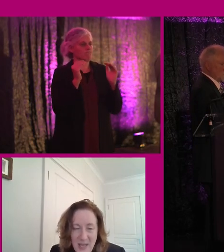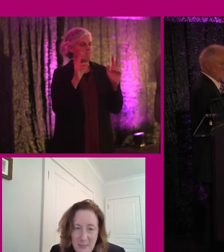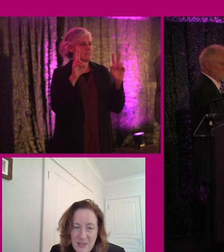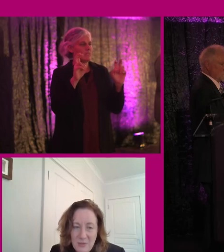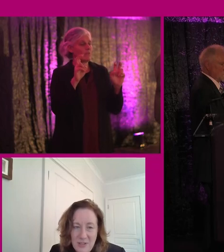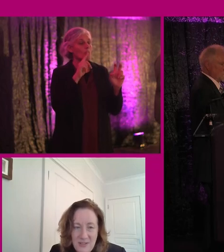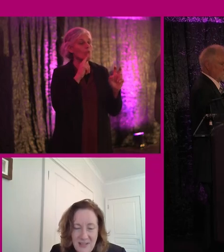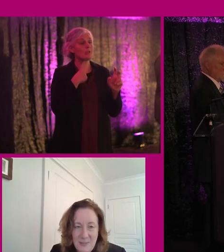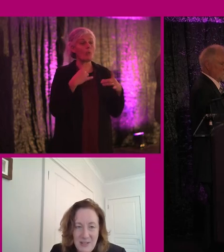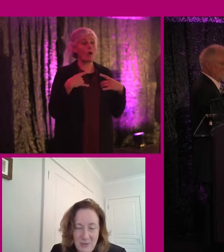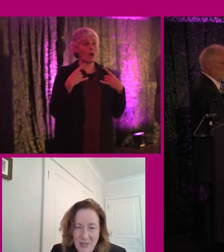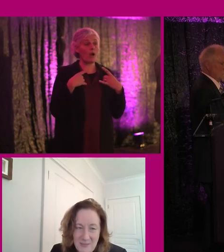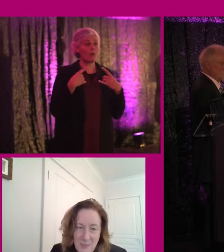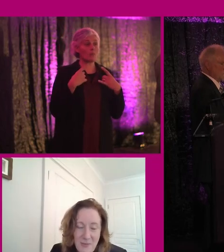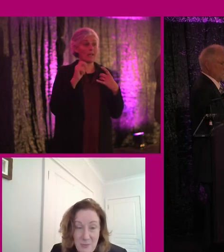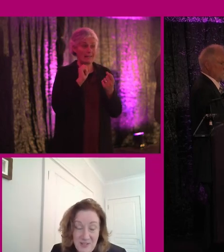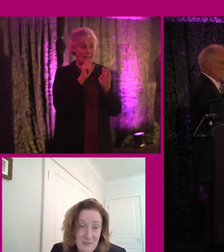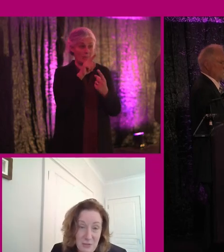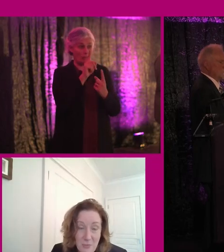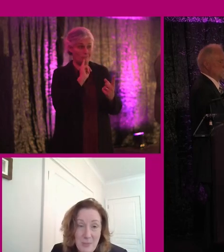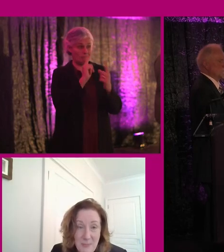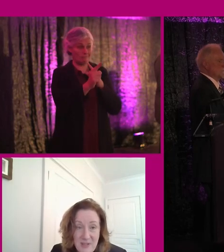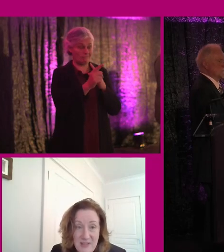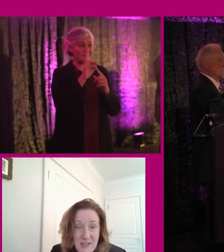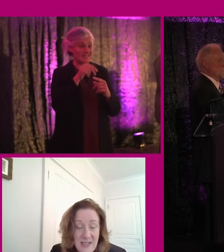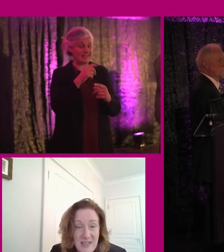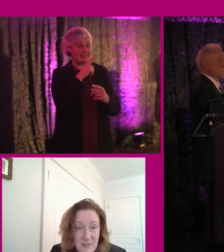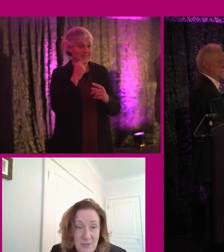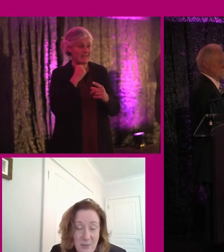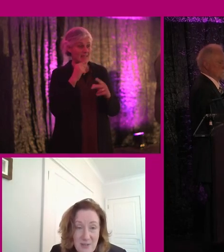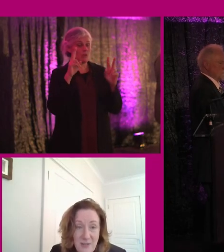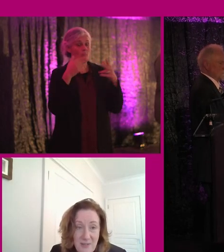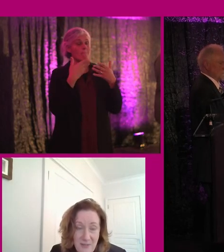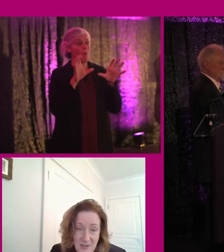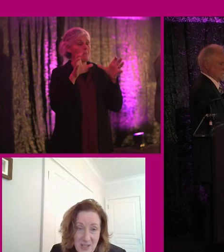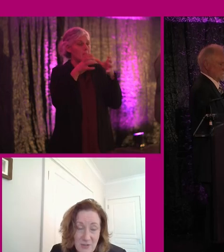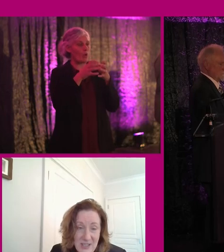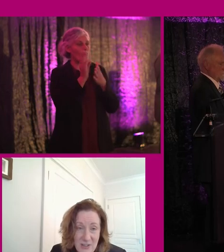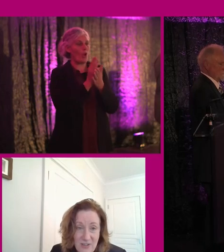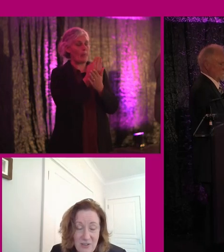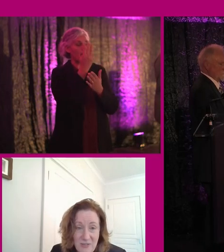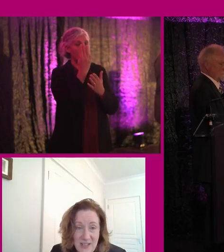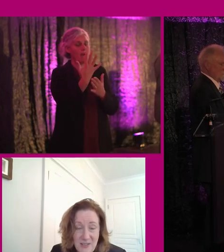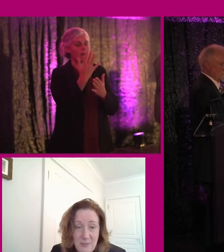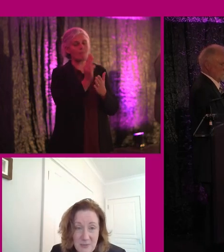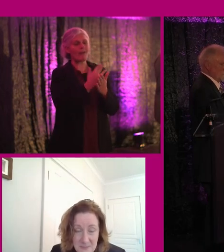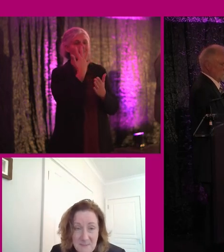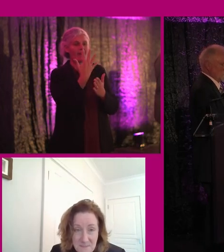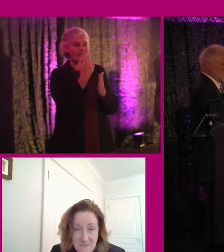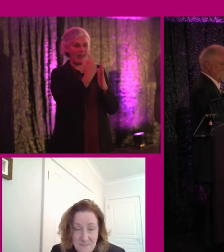but I'd be happy, Tony, to email you and provide you with the definition of a public body that is under part five and under the legislation.